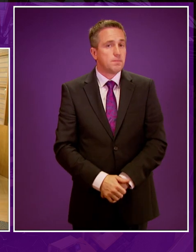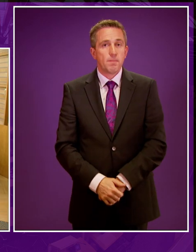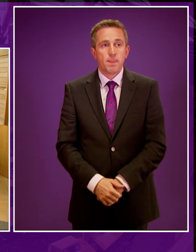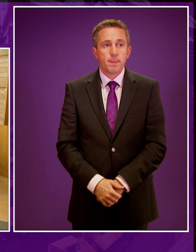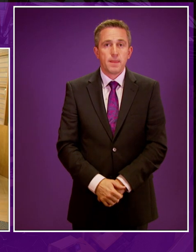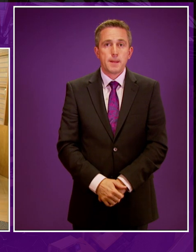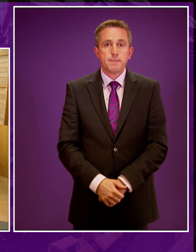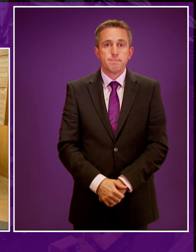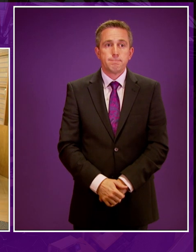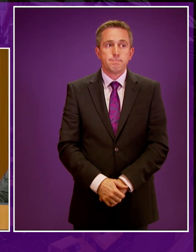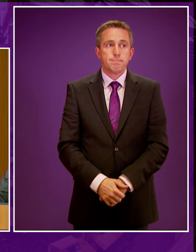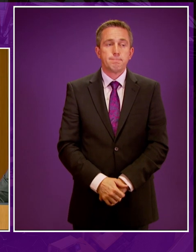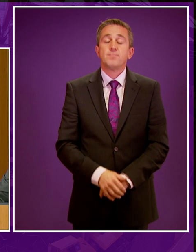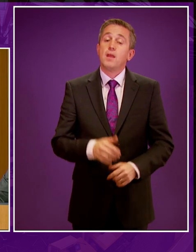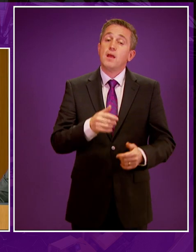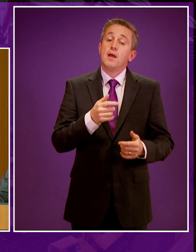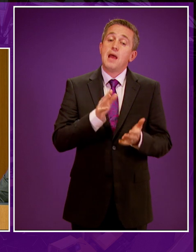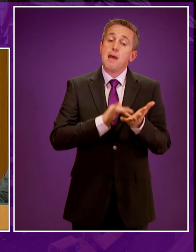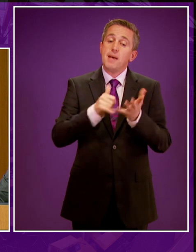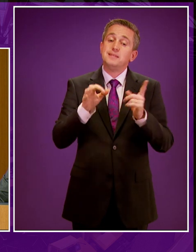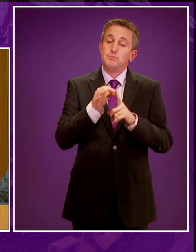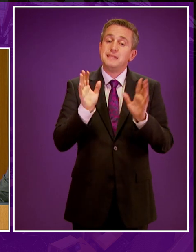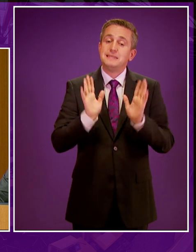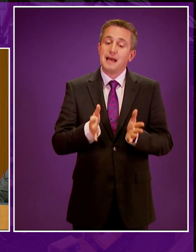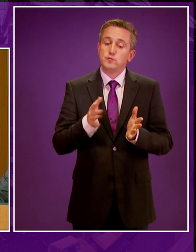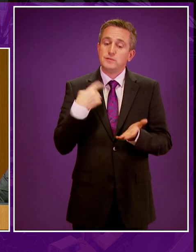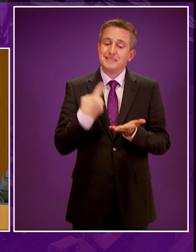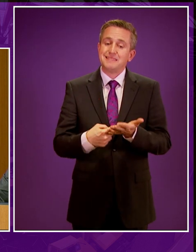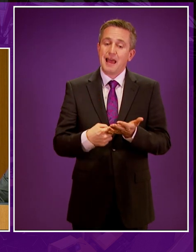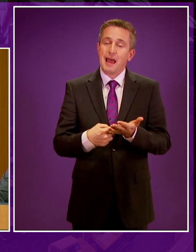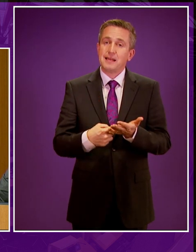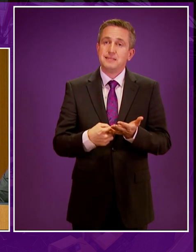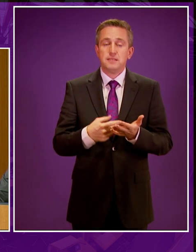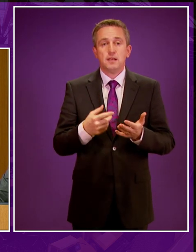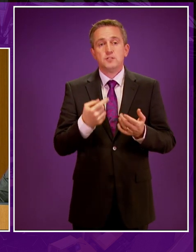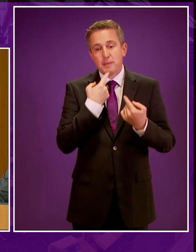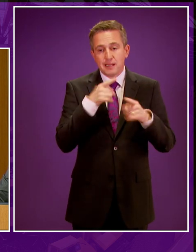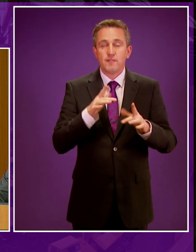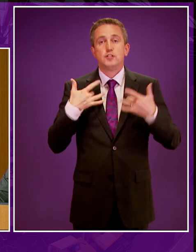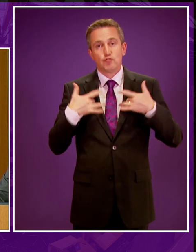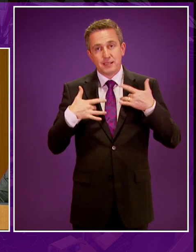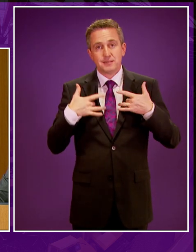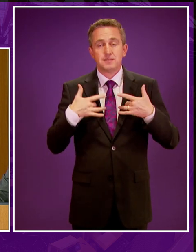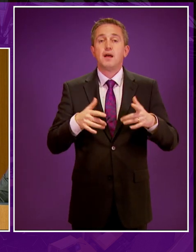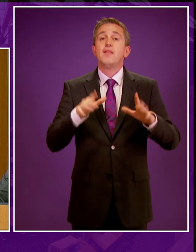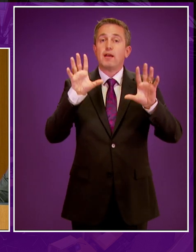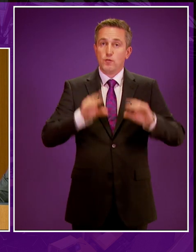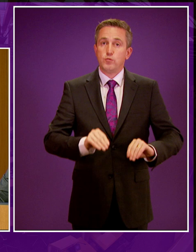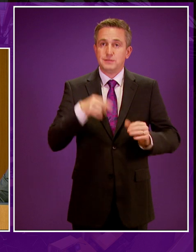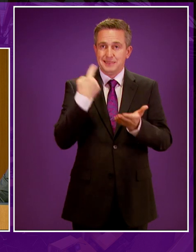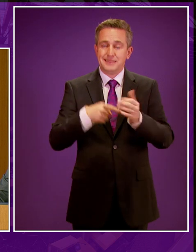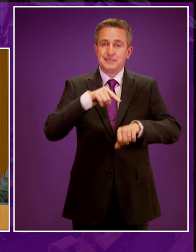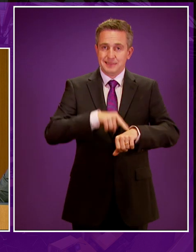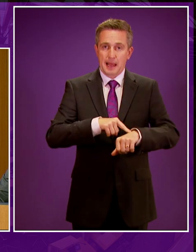As the member will know, it is up to all members individually to make a judgment on whether or not to make a declaration of interest. That concludes decision